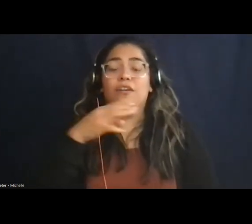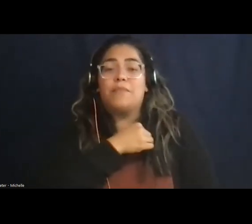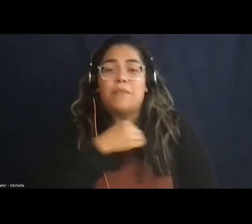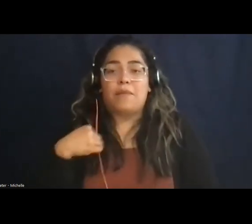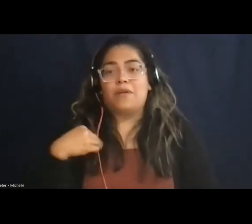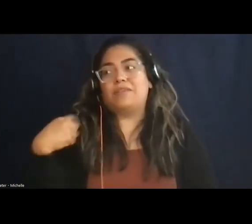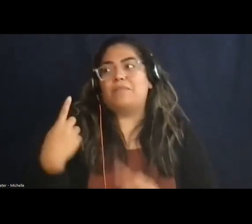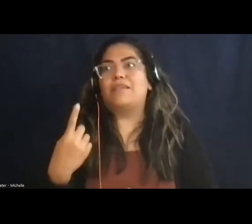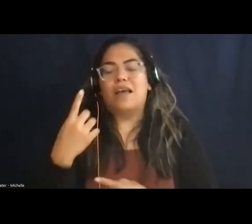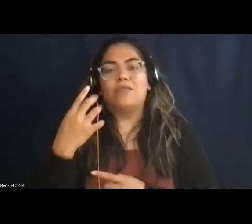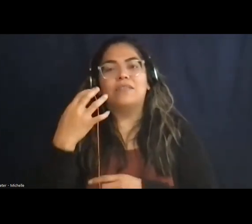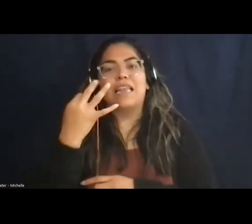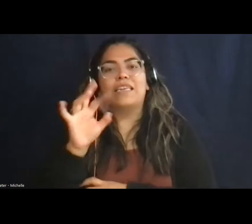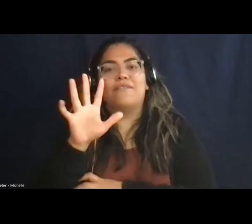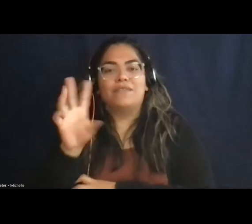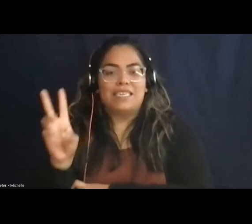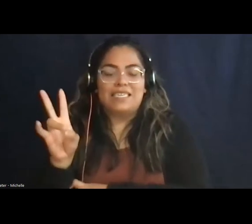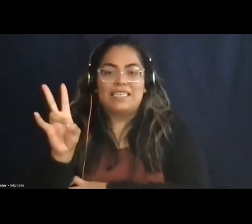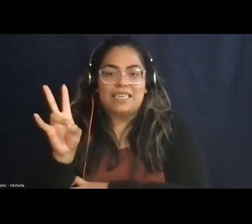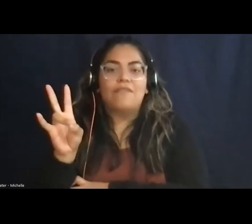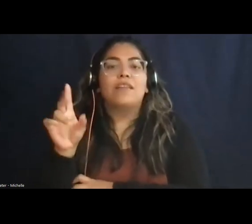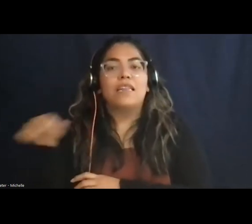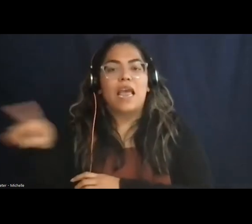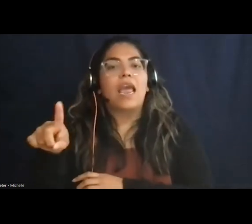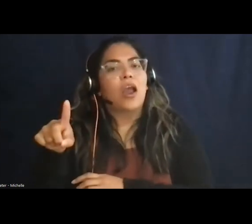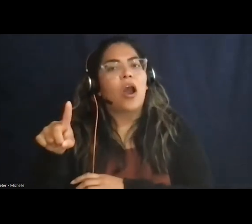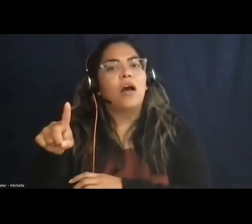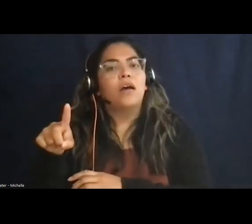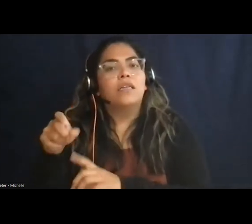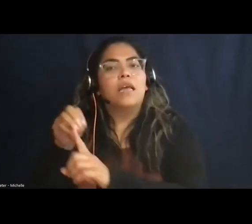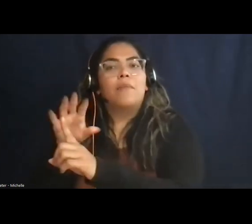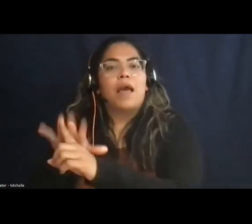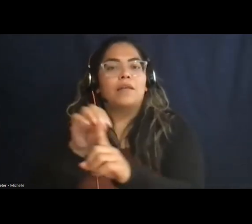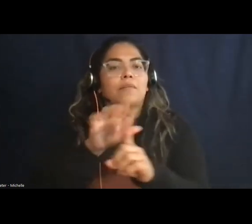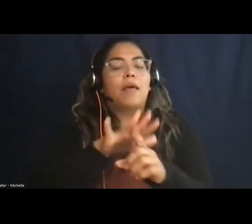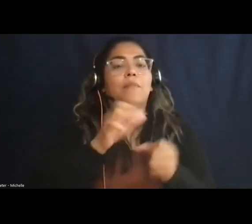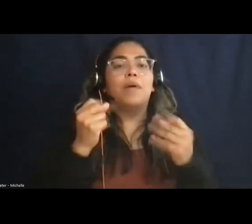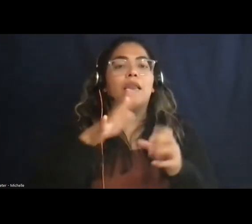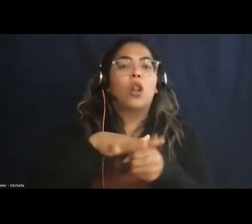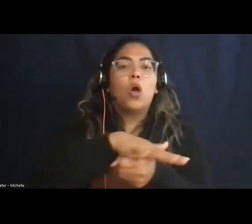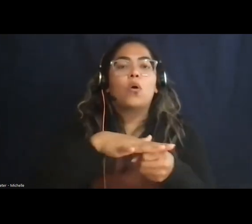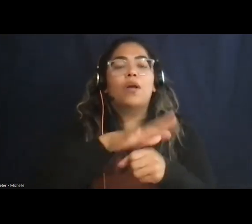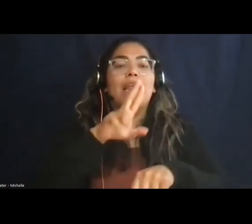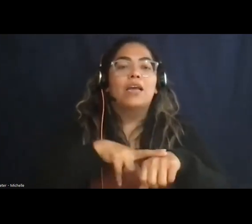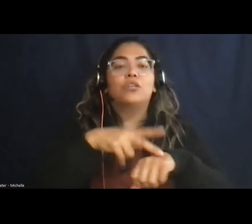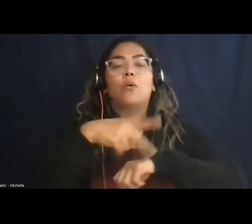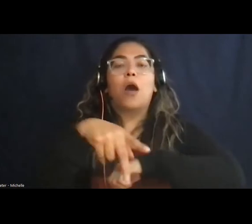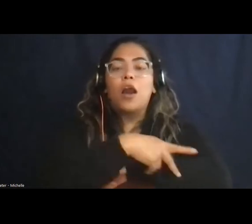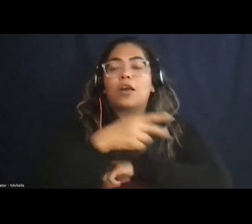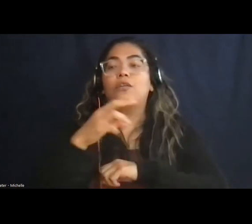SCA members have left their footprints at many local, state, and national parks, wildlife refuges,